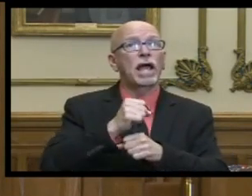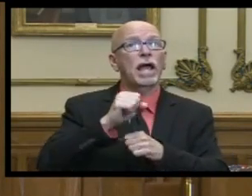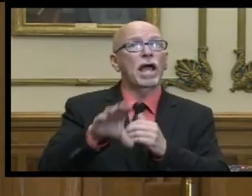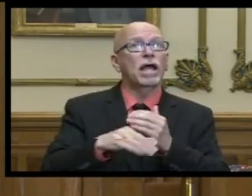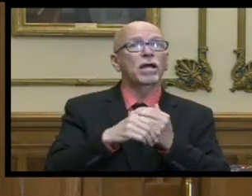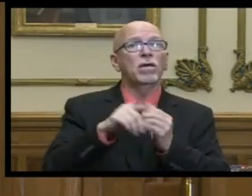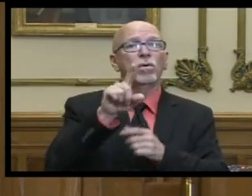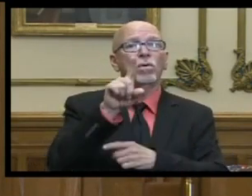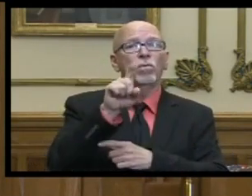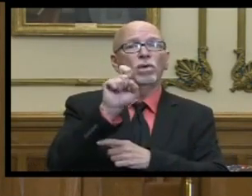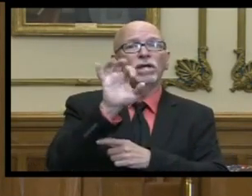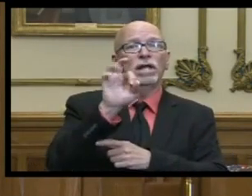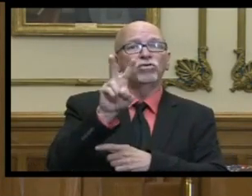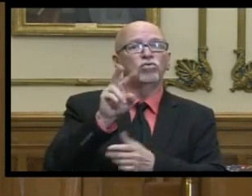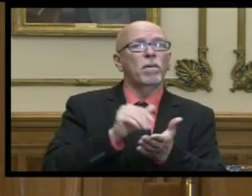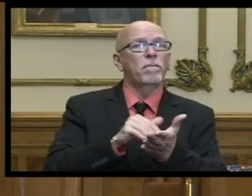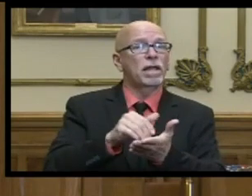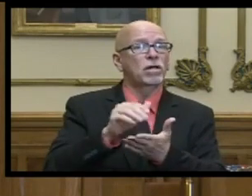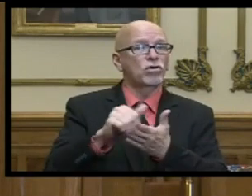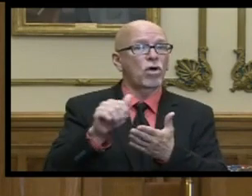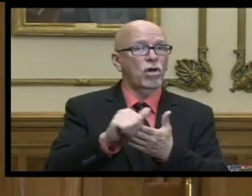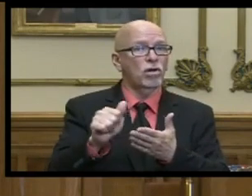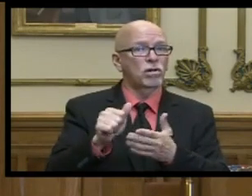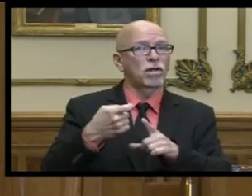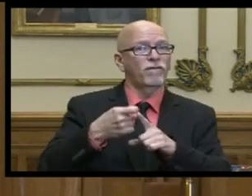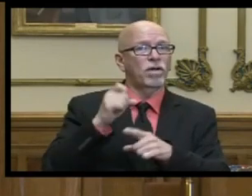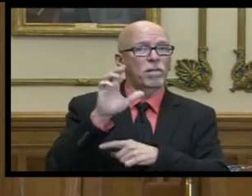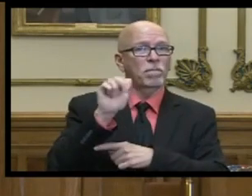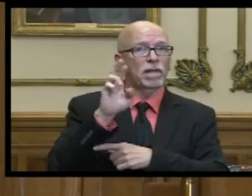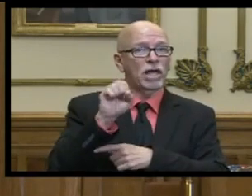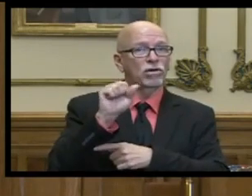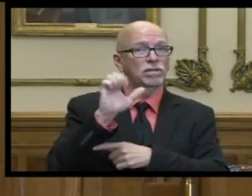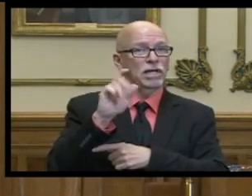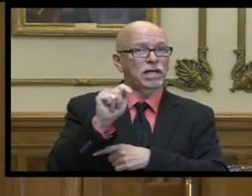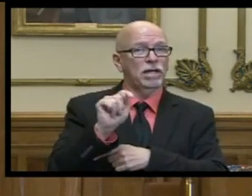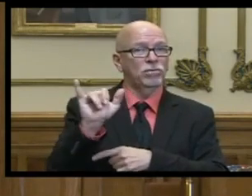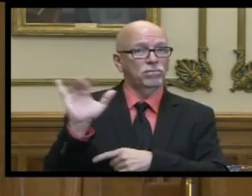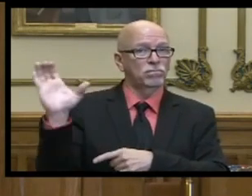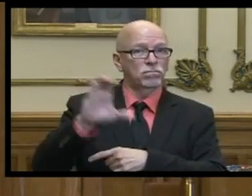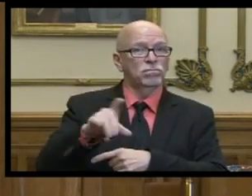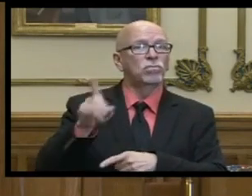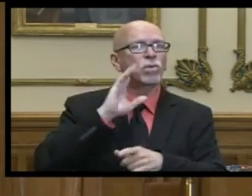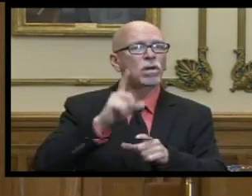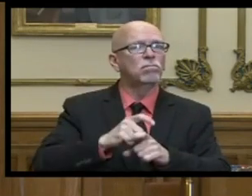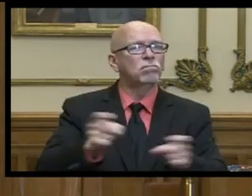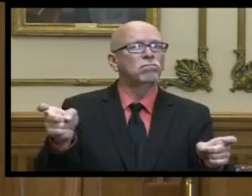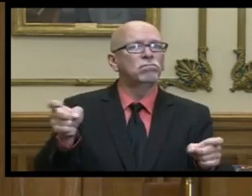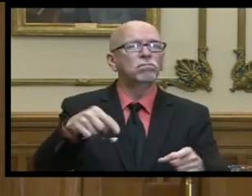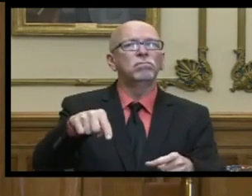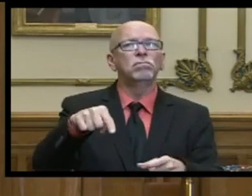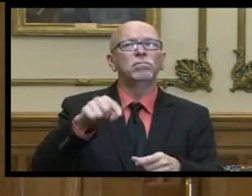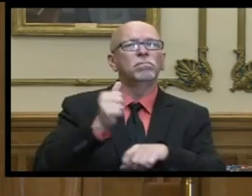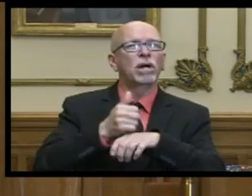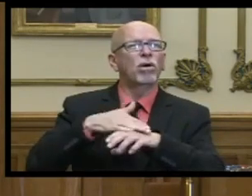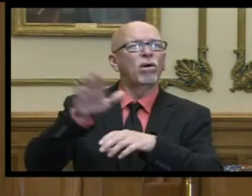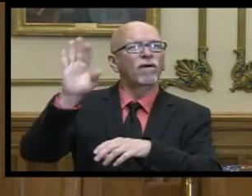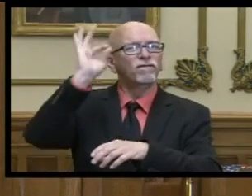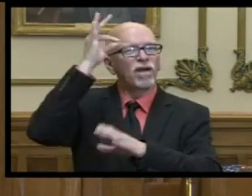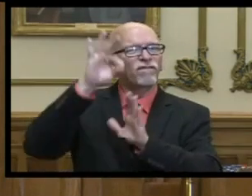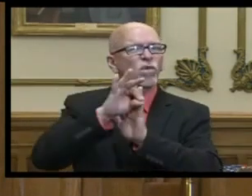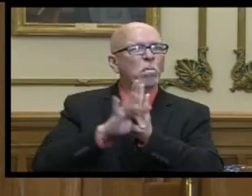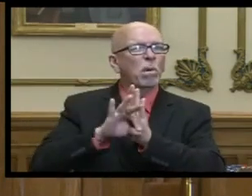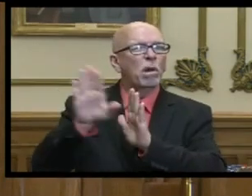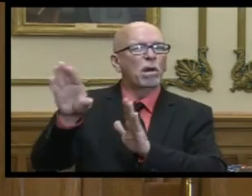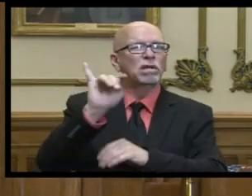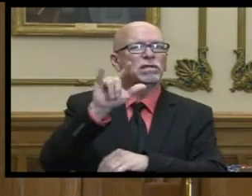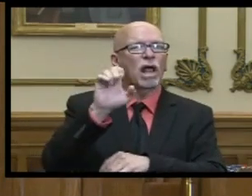192 million dollars from the cares act it's distributed by federal formula a federal